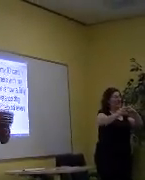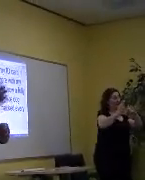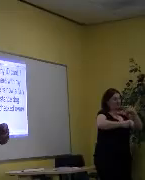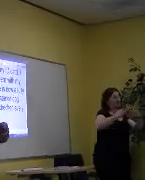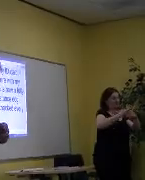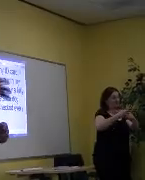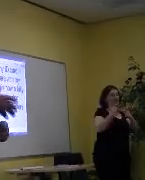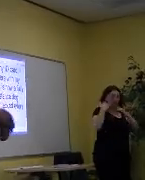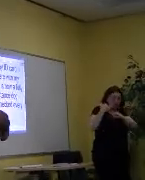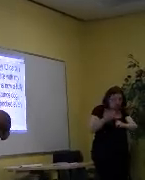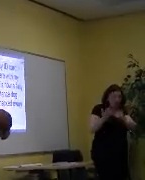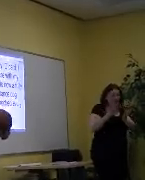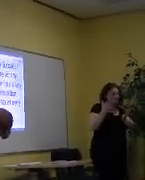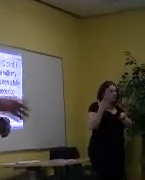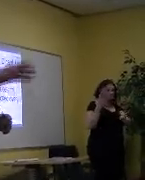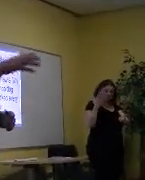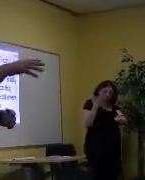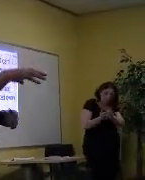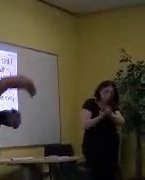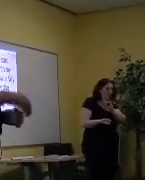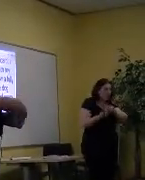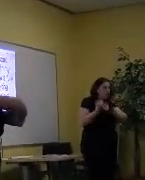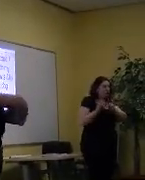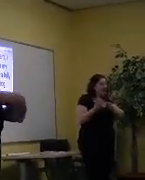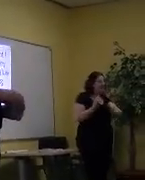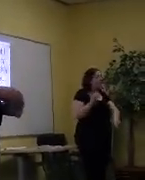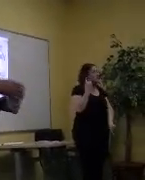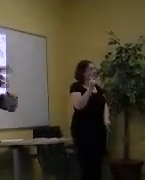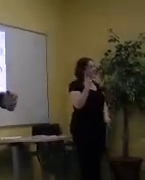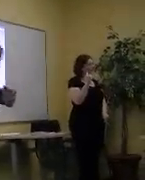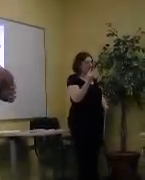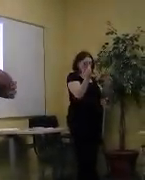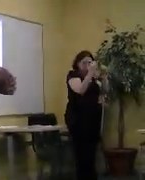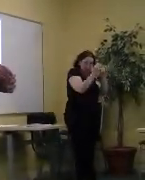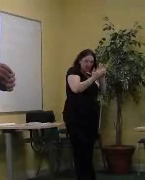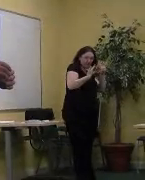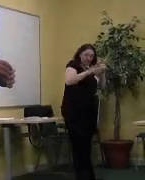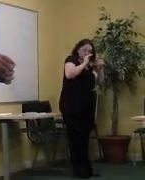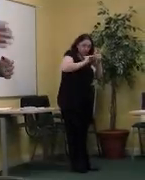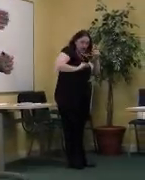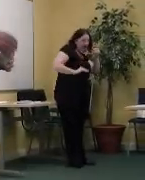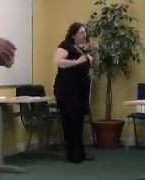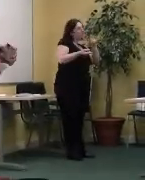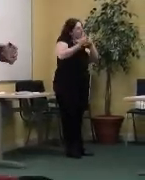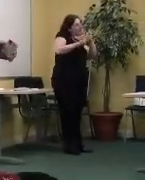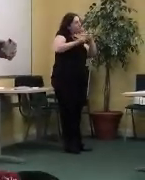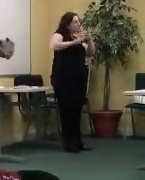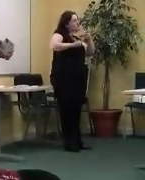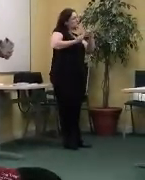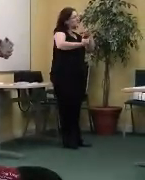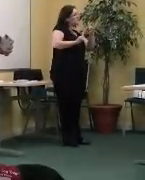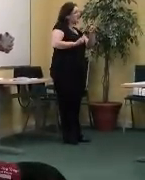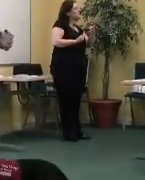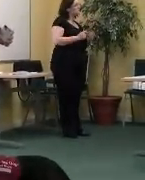And they check in that he responds to sounds. All the sounds that he's trained for. And now we're having an